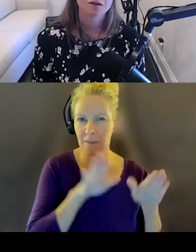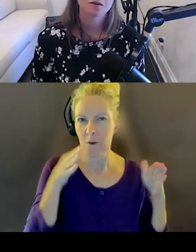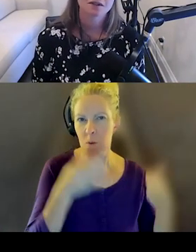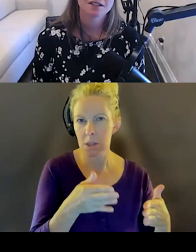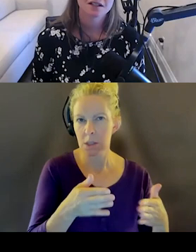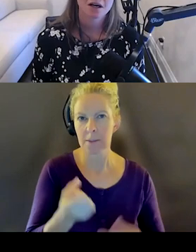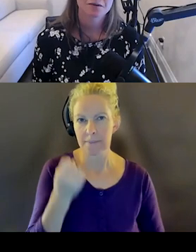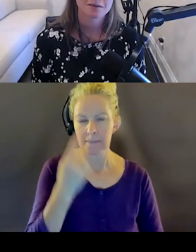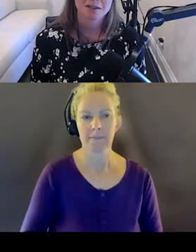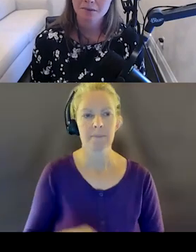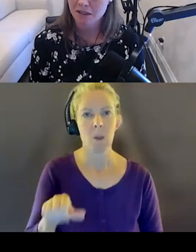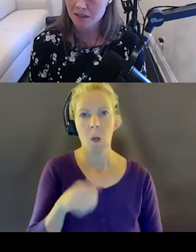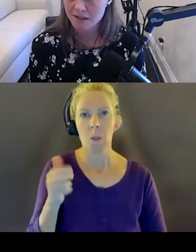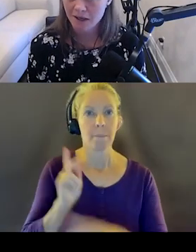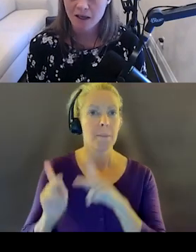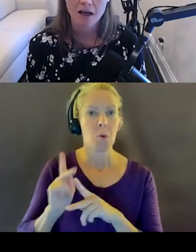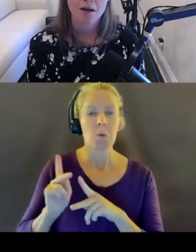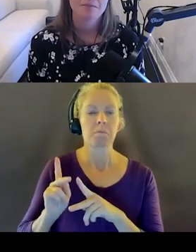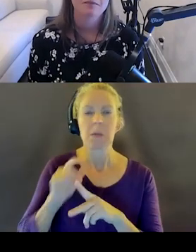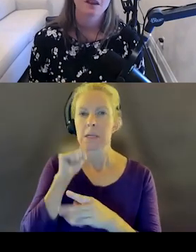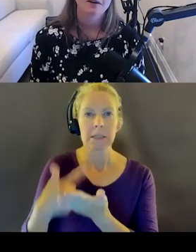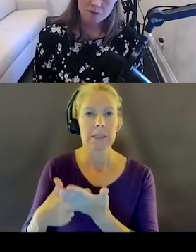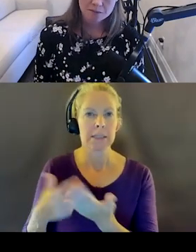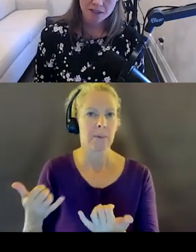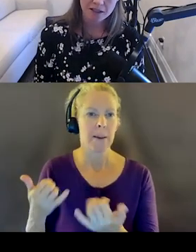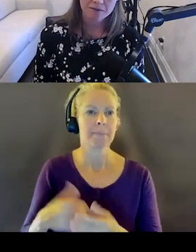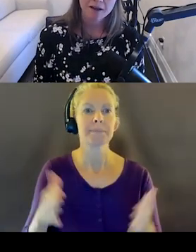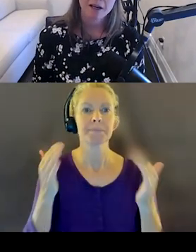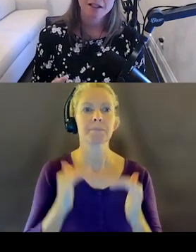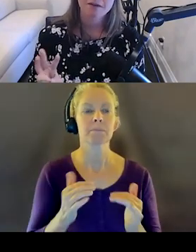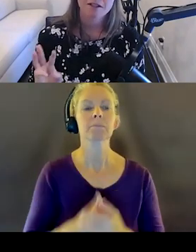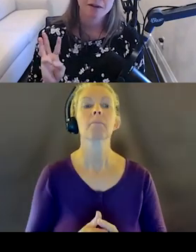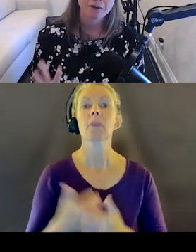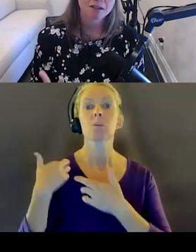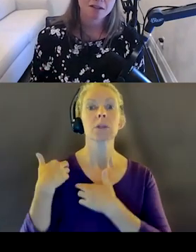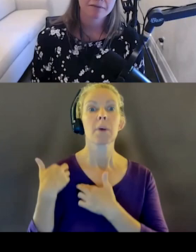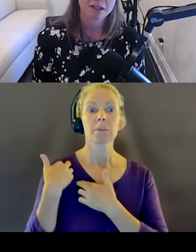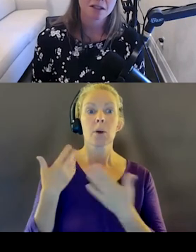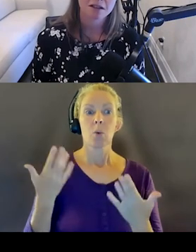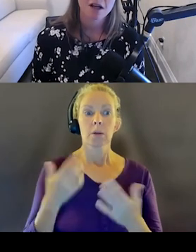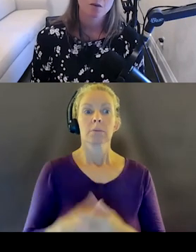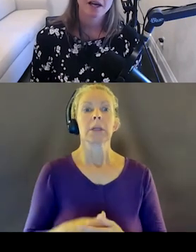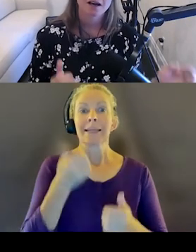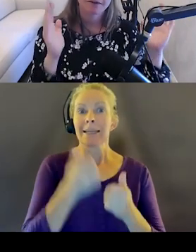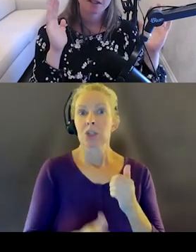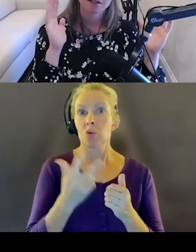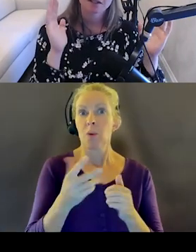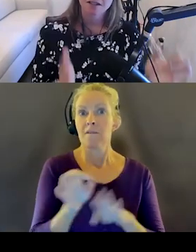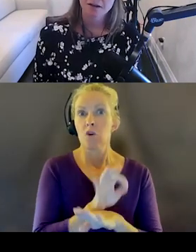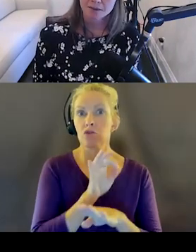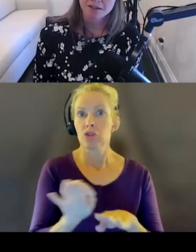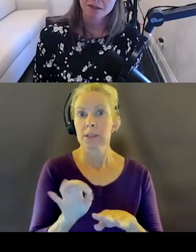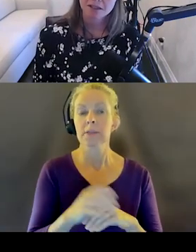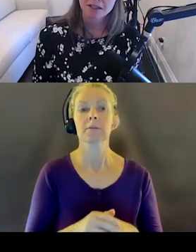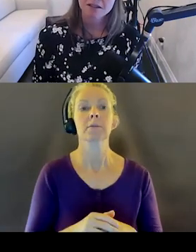want to discuss our responsibilities. I firmly believe that each of these three functions I've mentioned, we have very clear